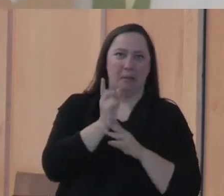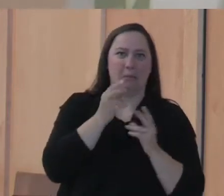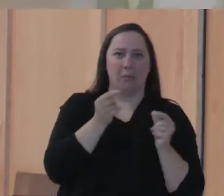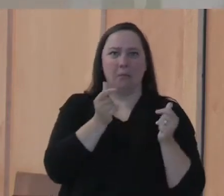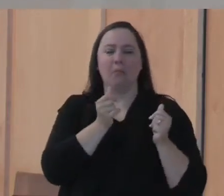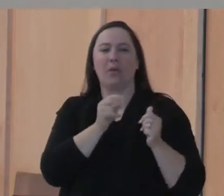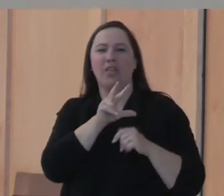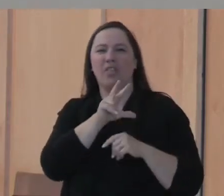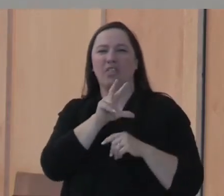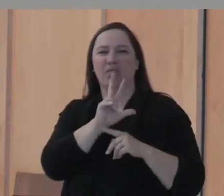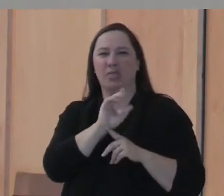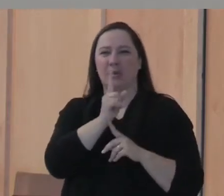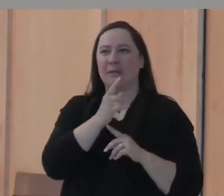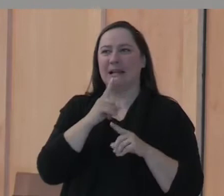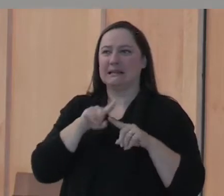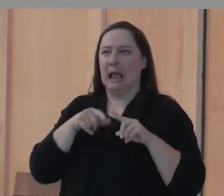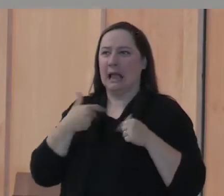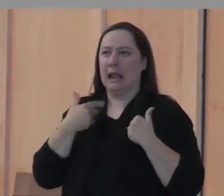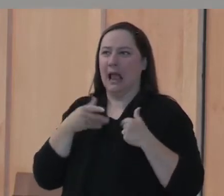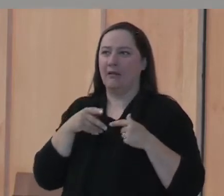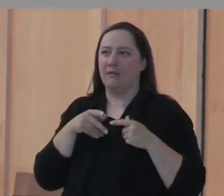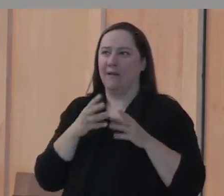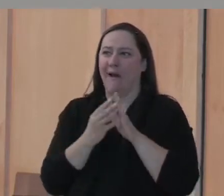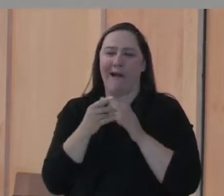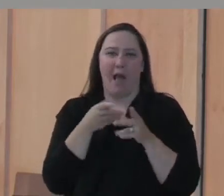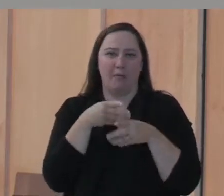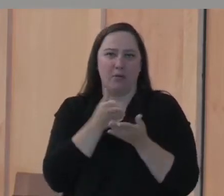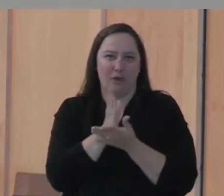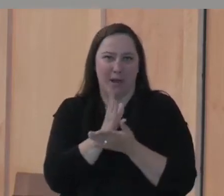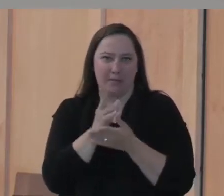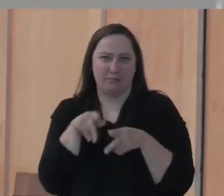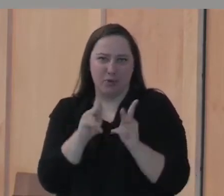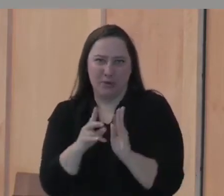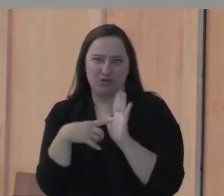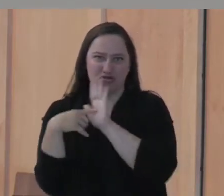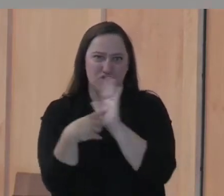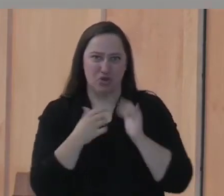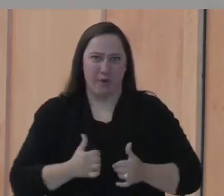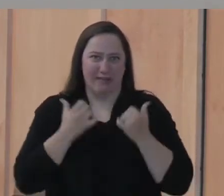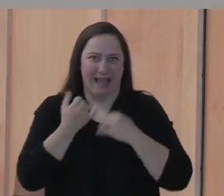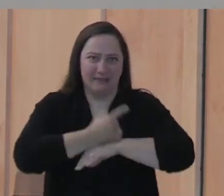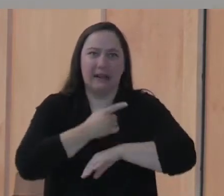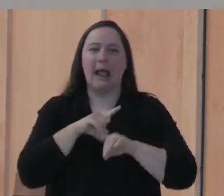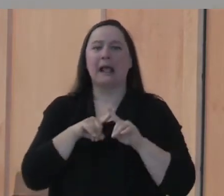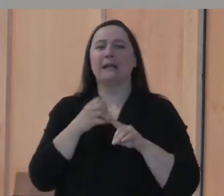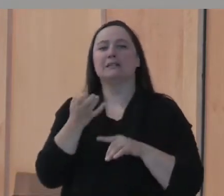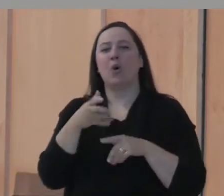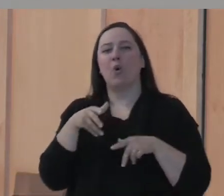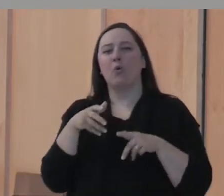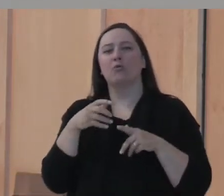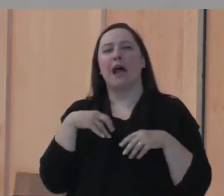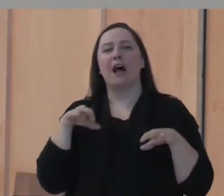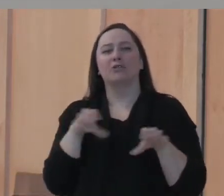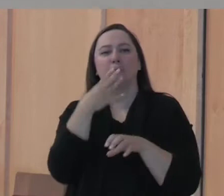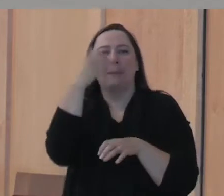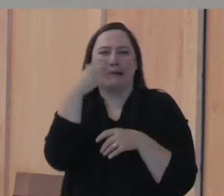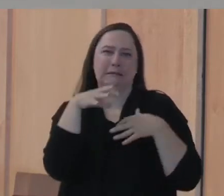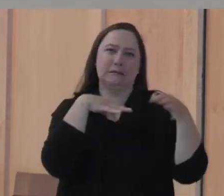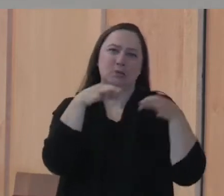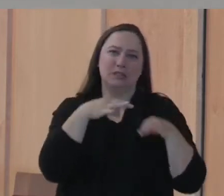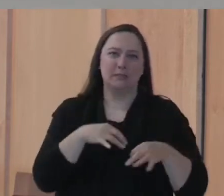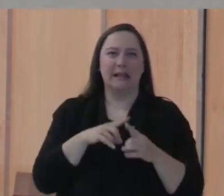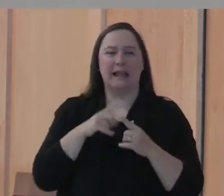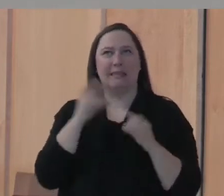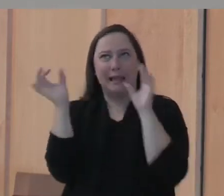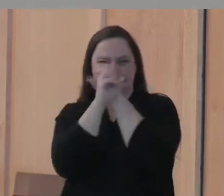So I couldn't get copyright permission to show it to you live today. I wanted to, but let me do the best I can to tell you what that video is like and you'll just